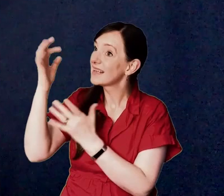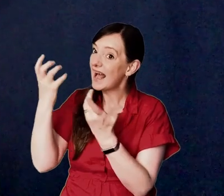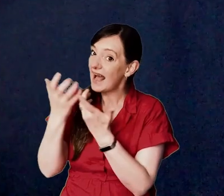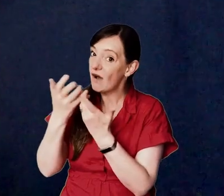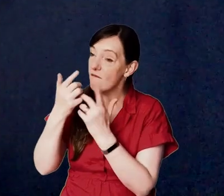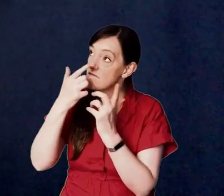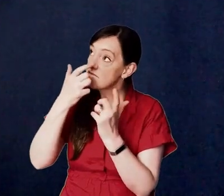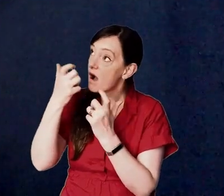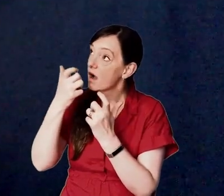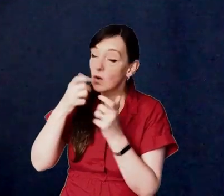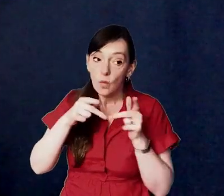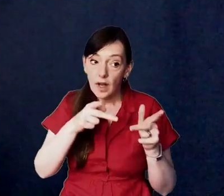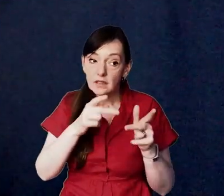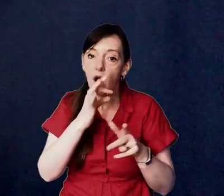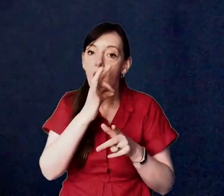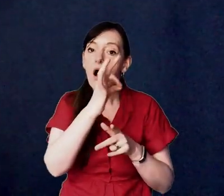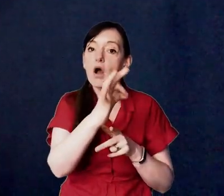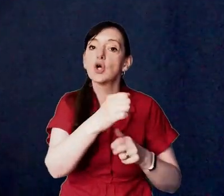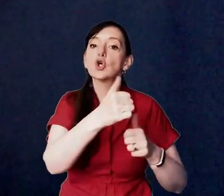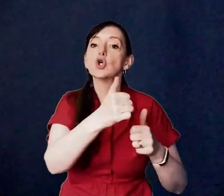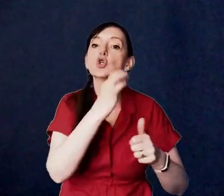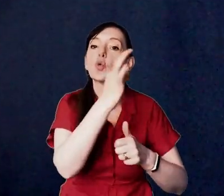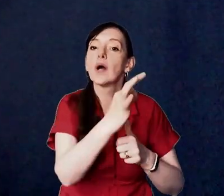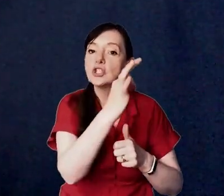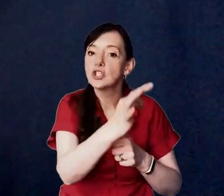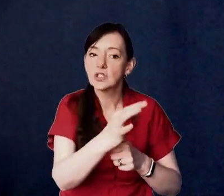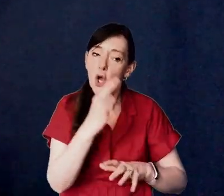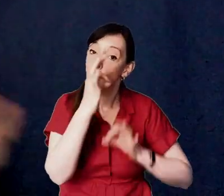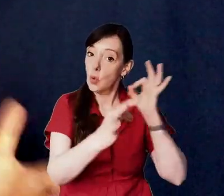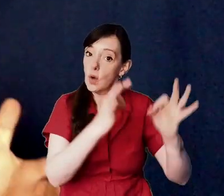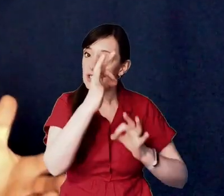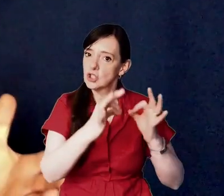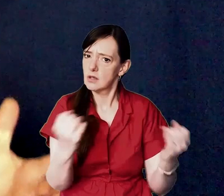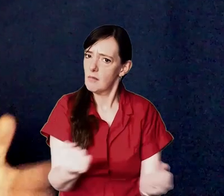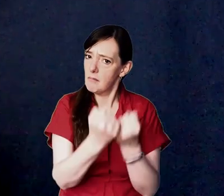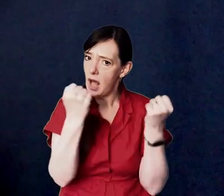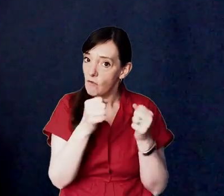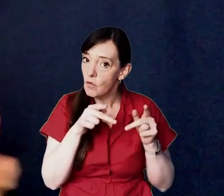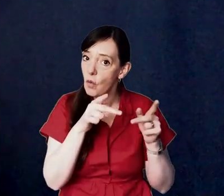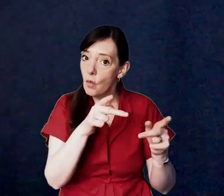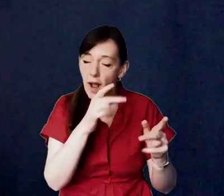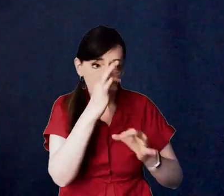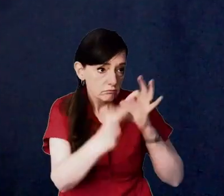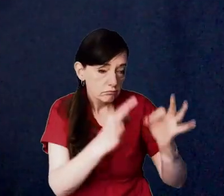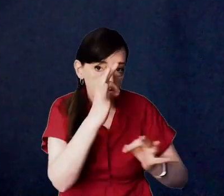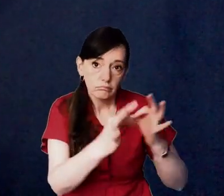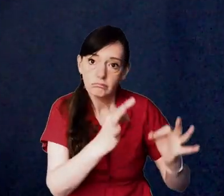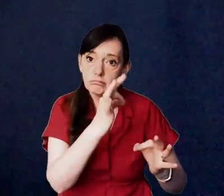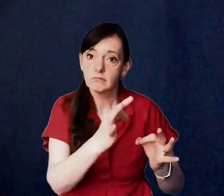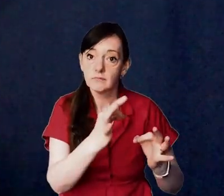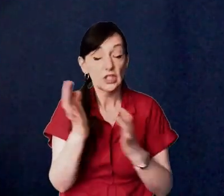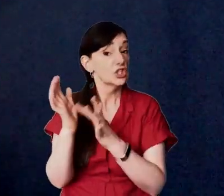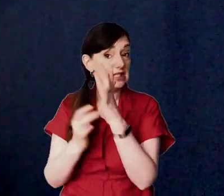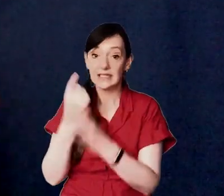good questions questions are a powerful evangelistic tool and they're easy to use whether you've been a christian for six days or